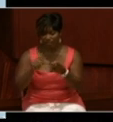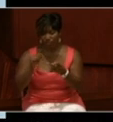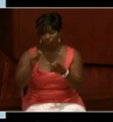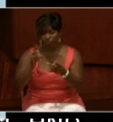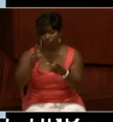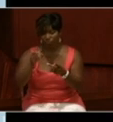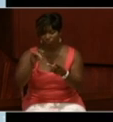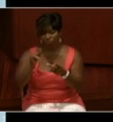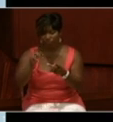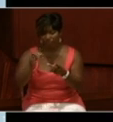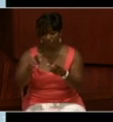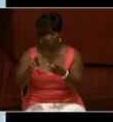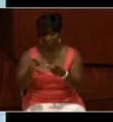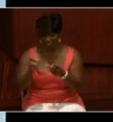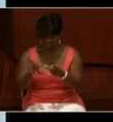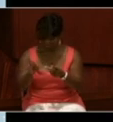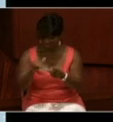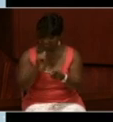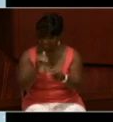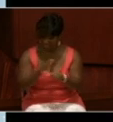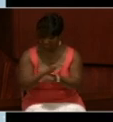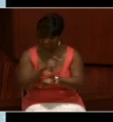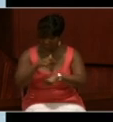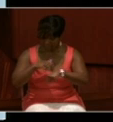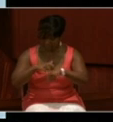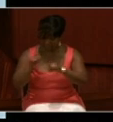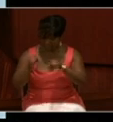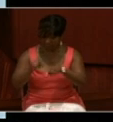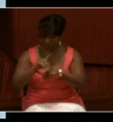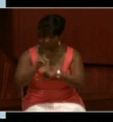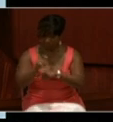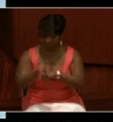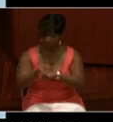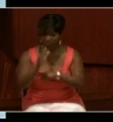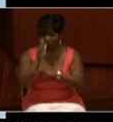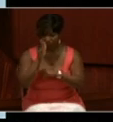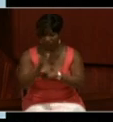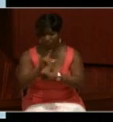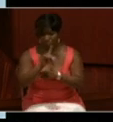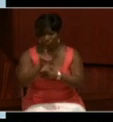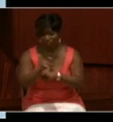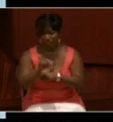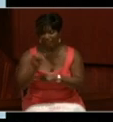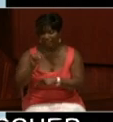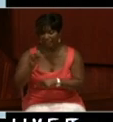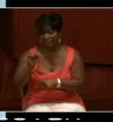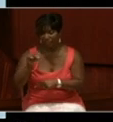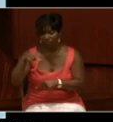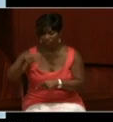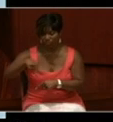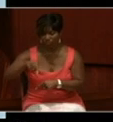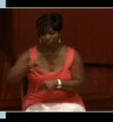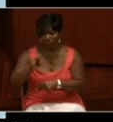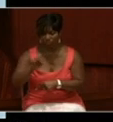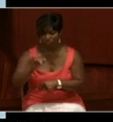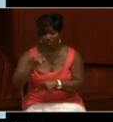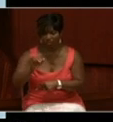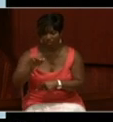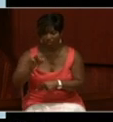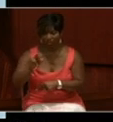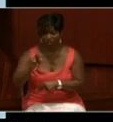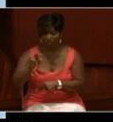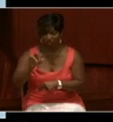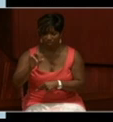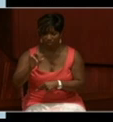questions, please feel free to direct your questions to inquire, I-N-Q-U